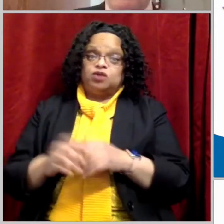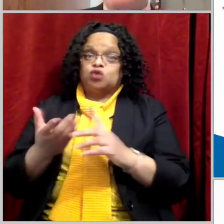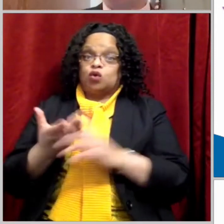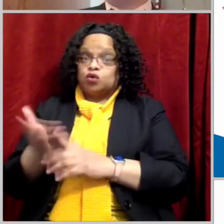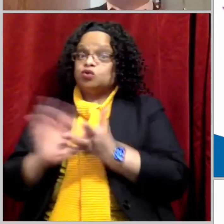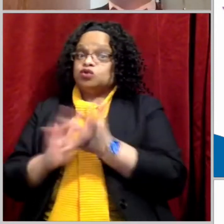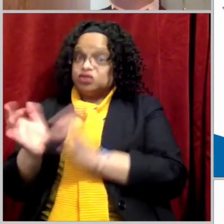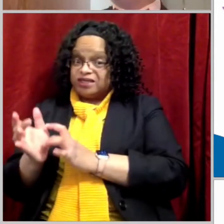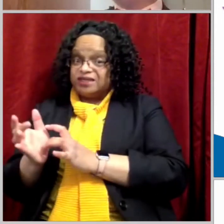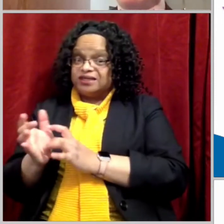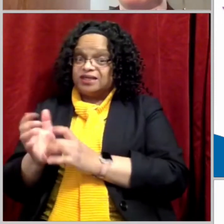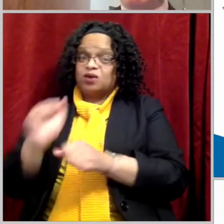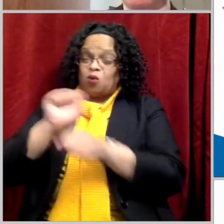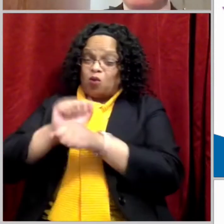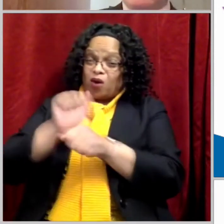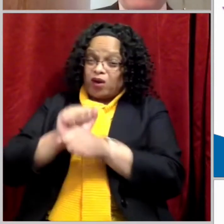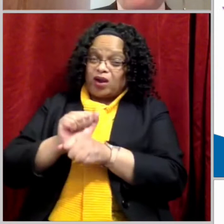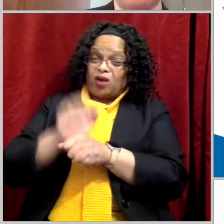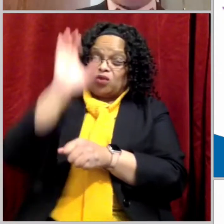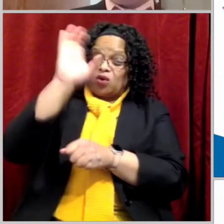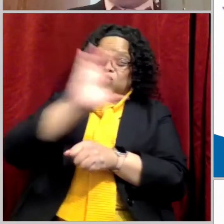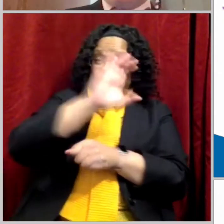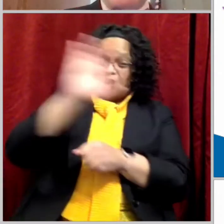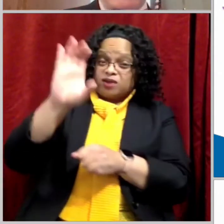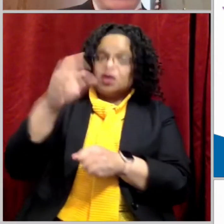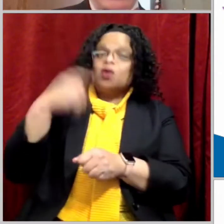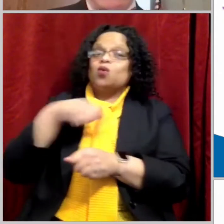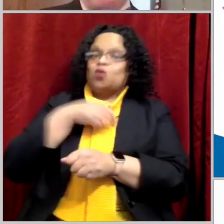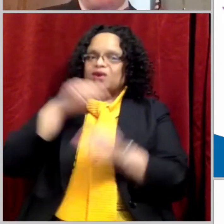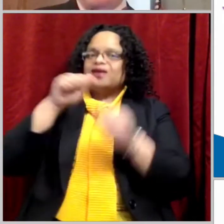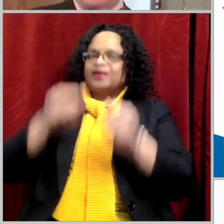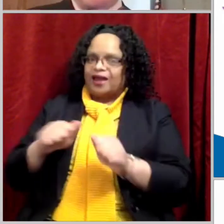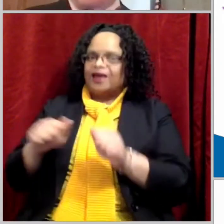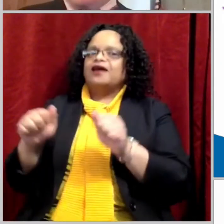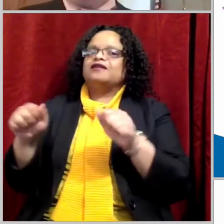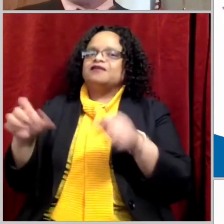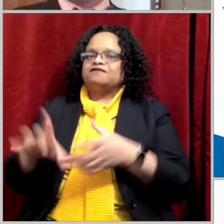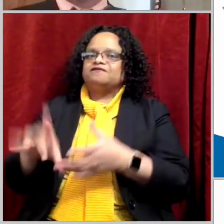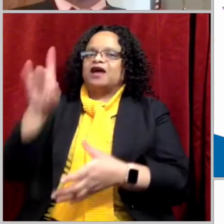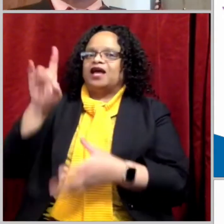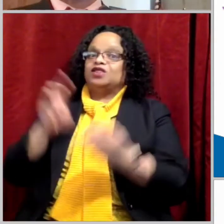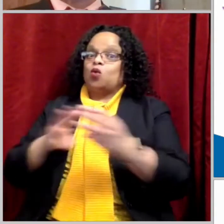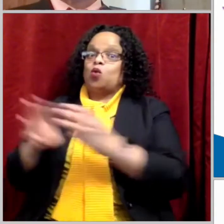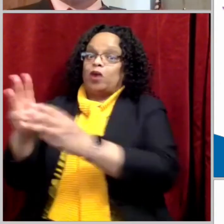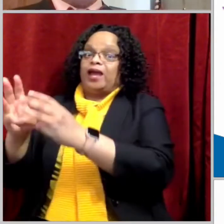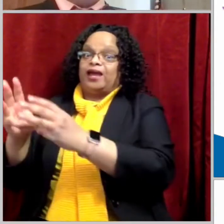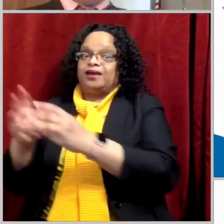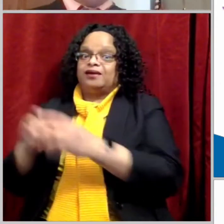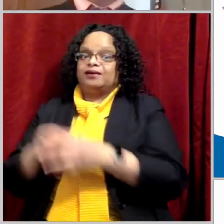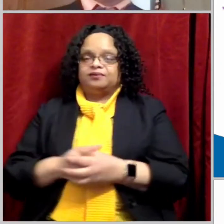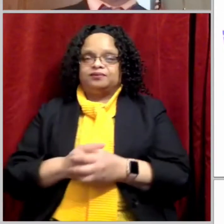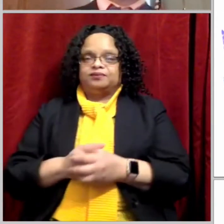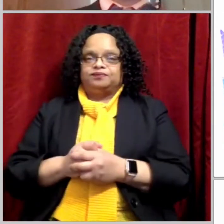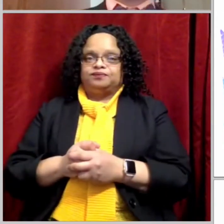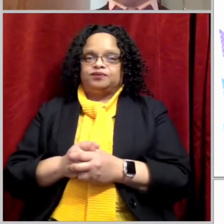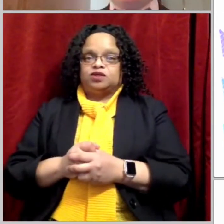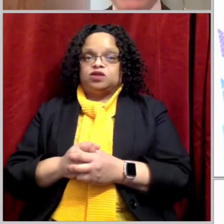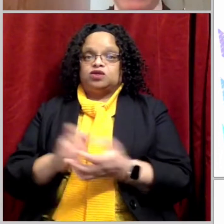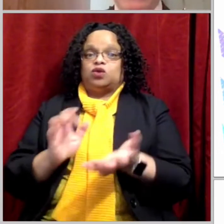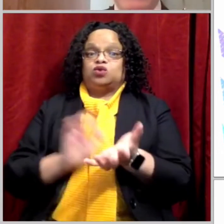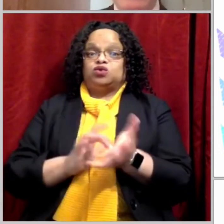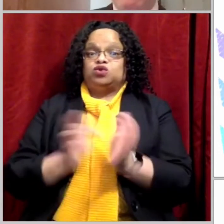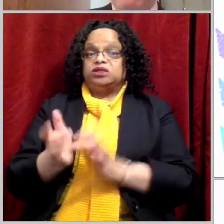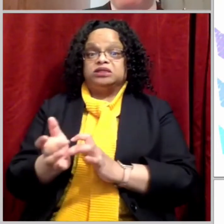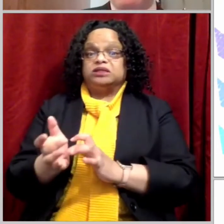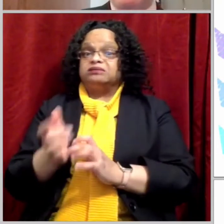can we find the way to this abundant life here and in the hereafter. And although Jesus didn't